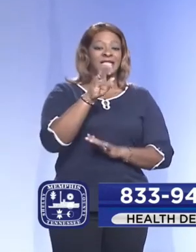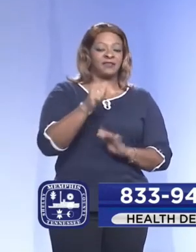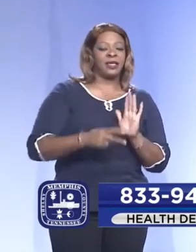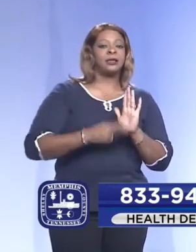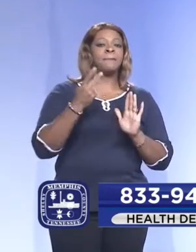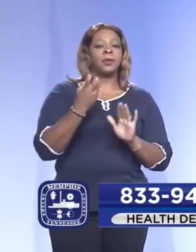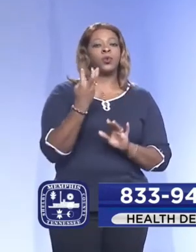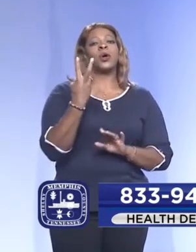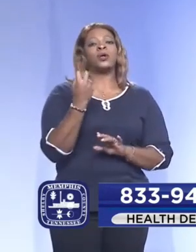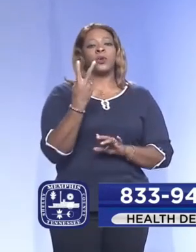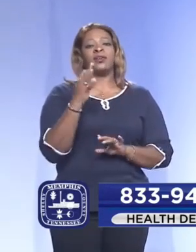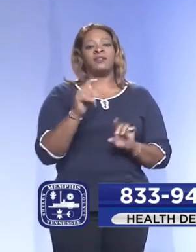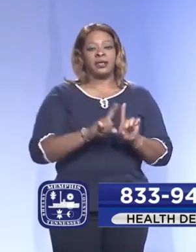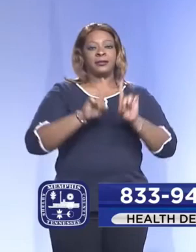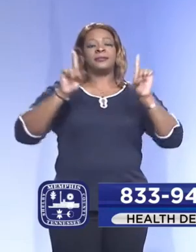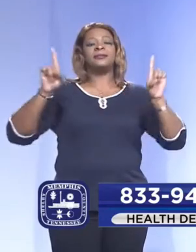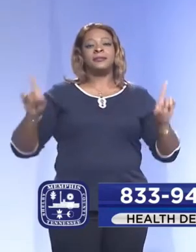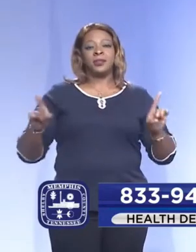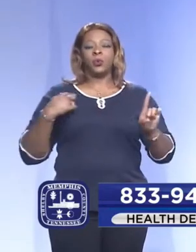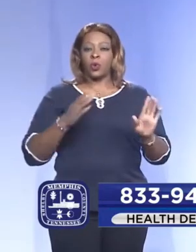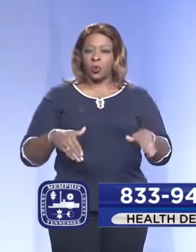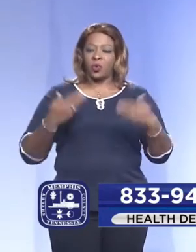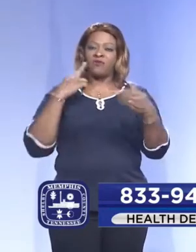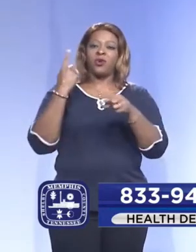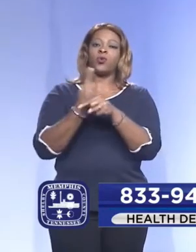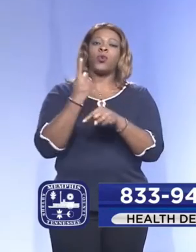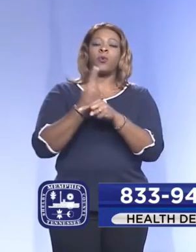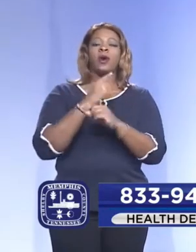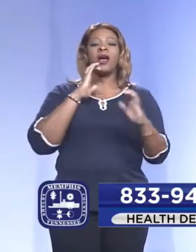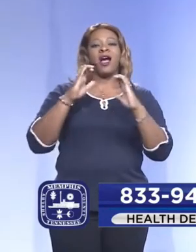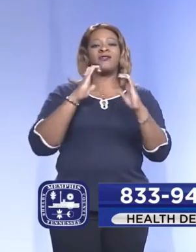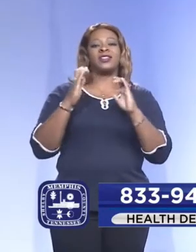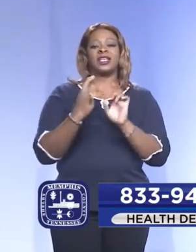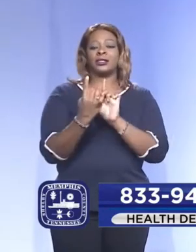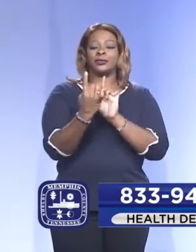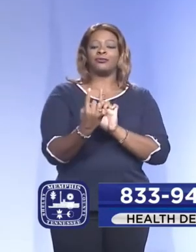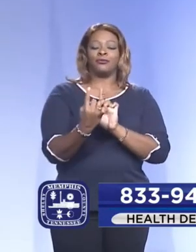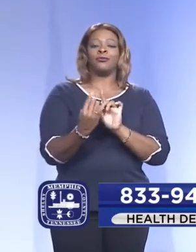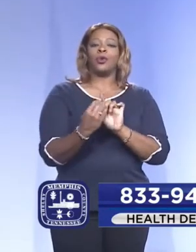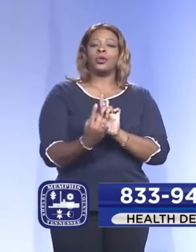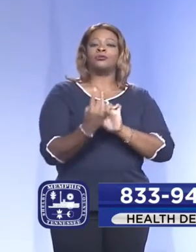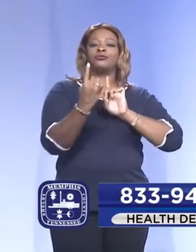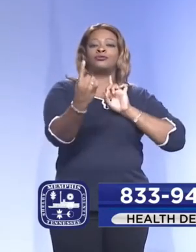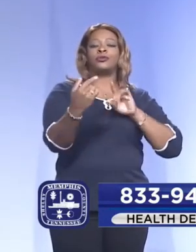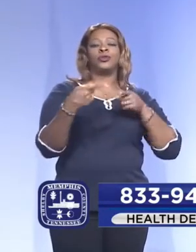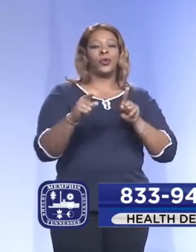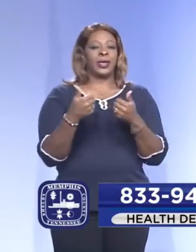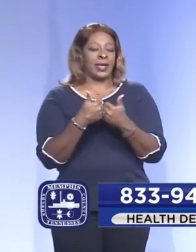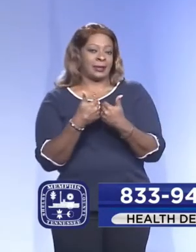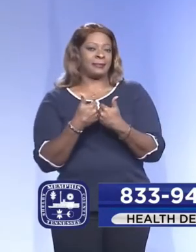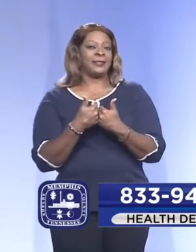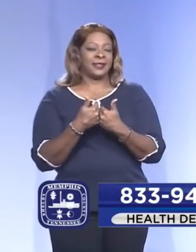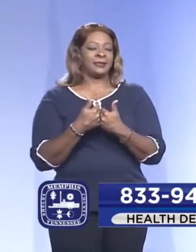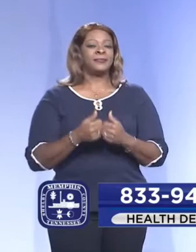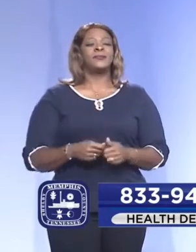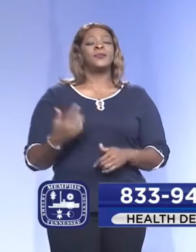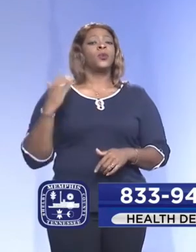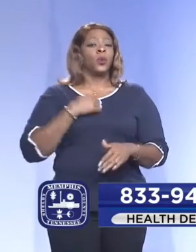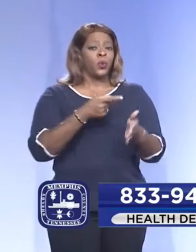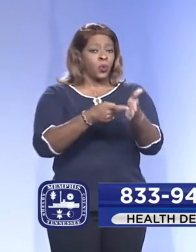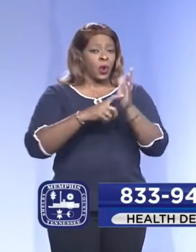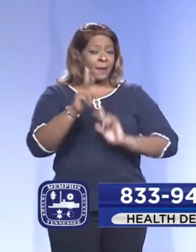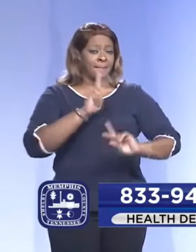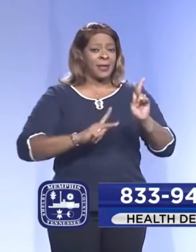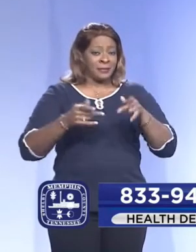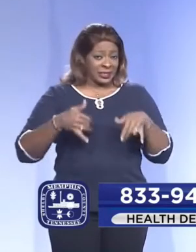we're recommending for normal conversation or normal interaction. Also, we're requiring that